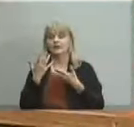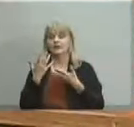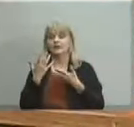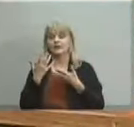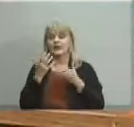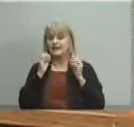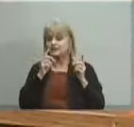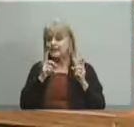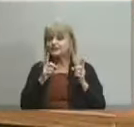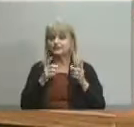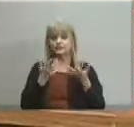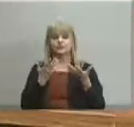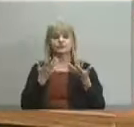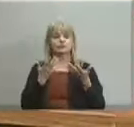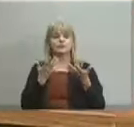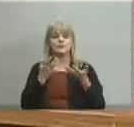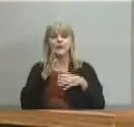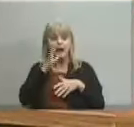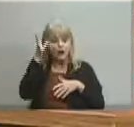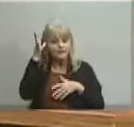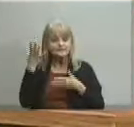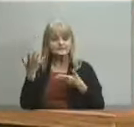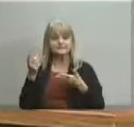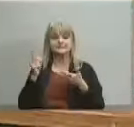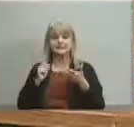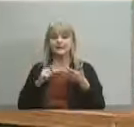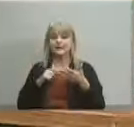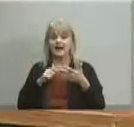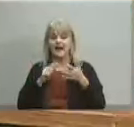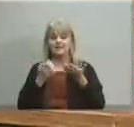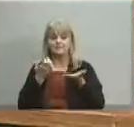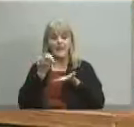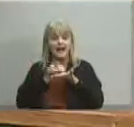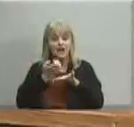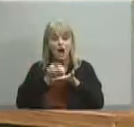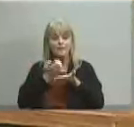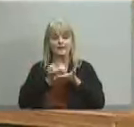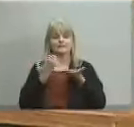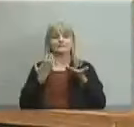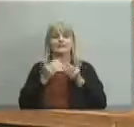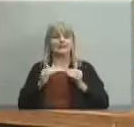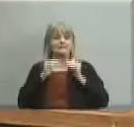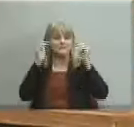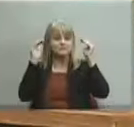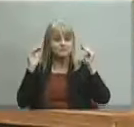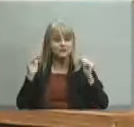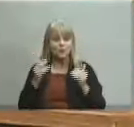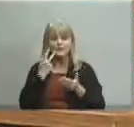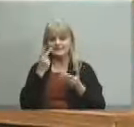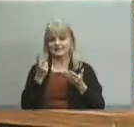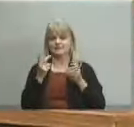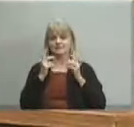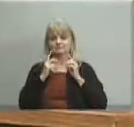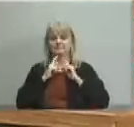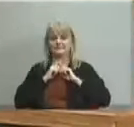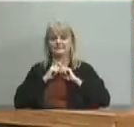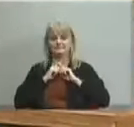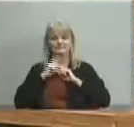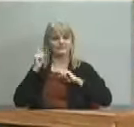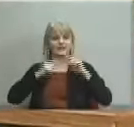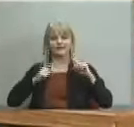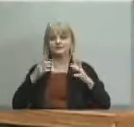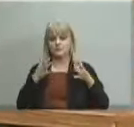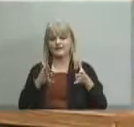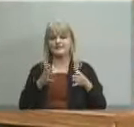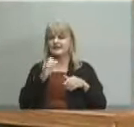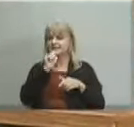see it in socioeconomic status we see it in a number of different ways and you